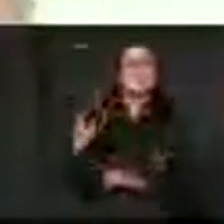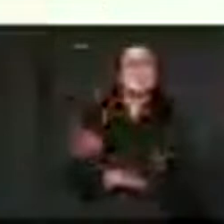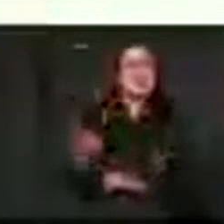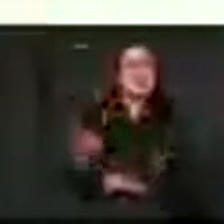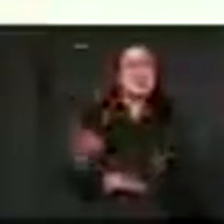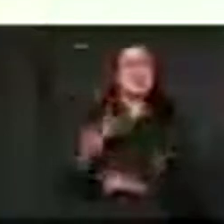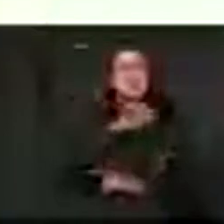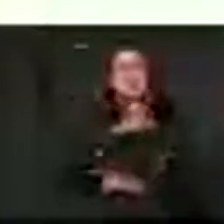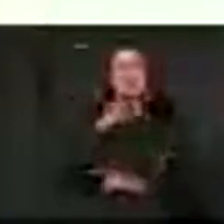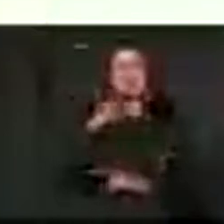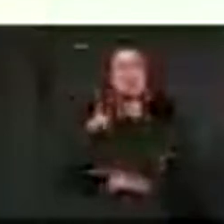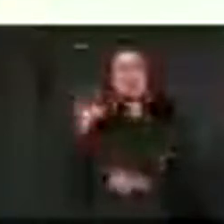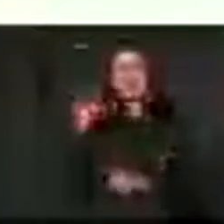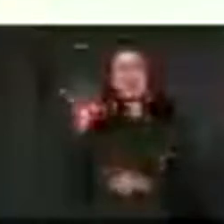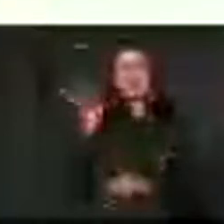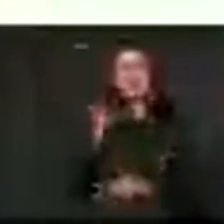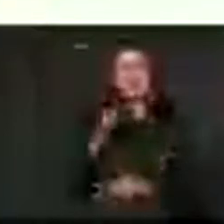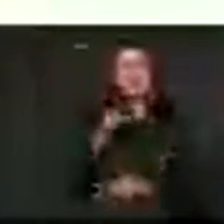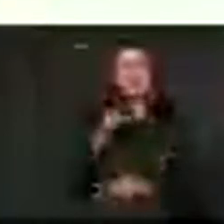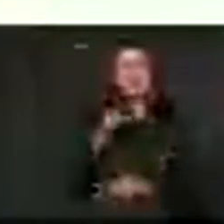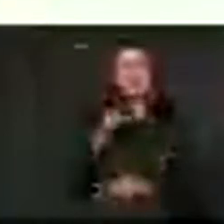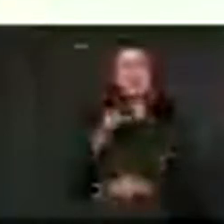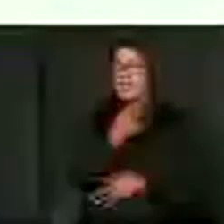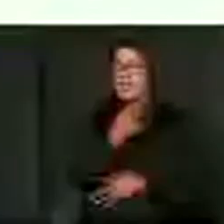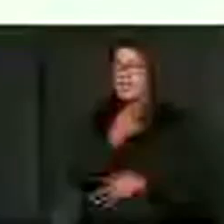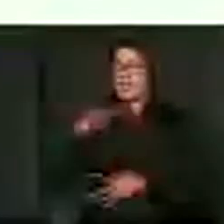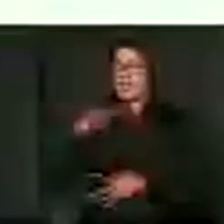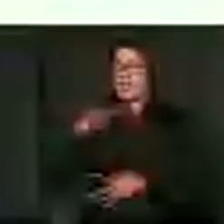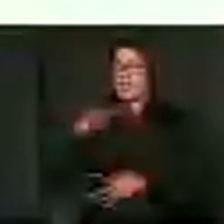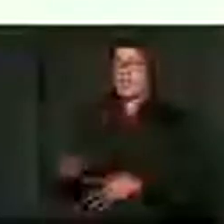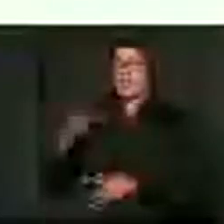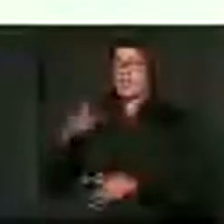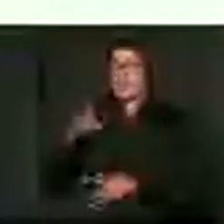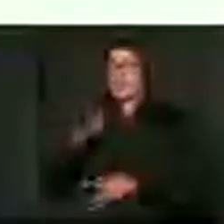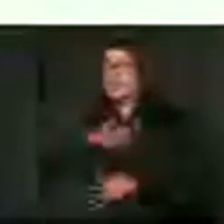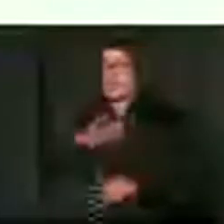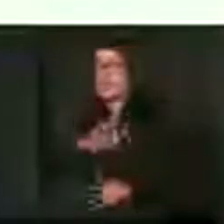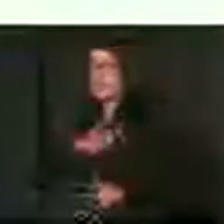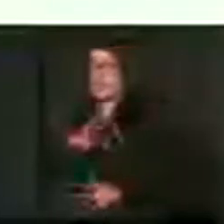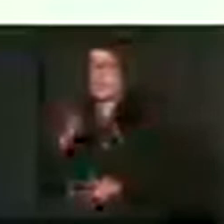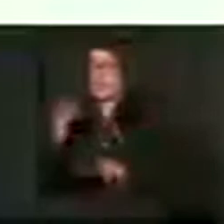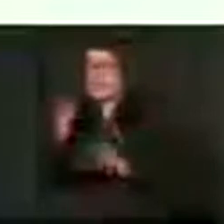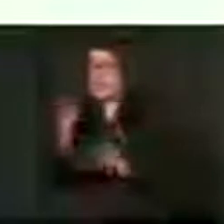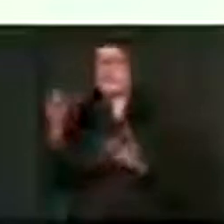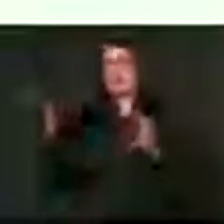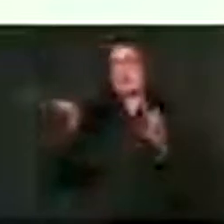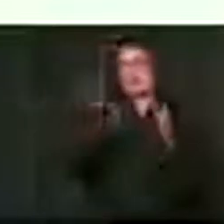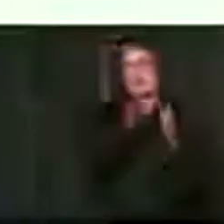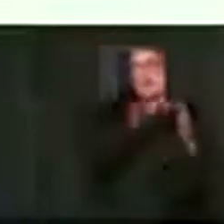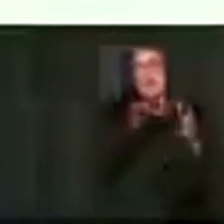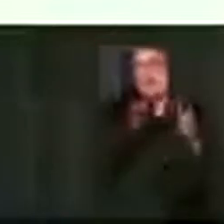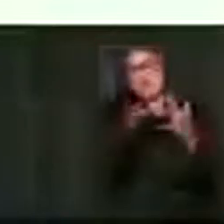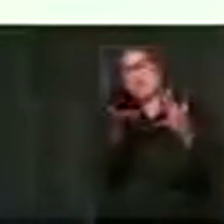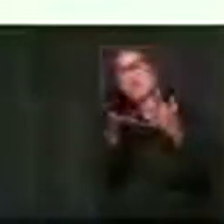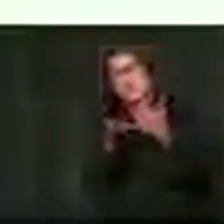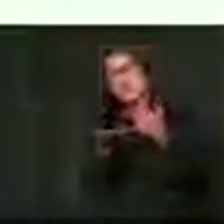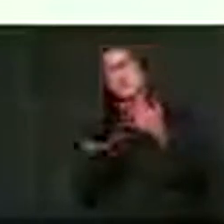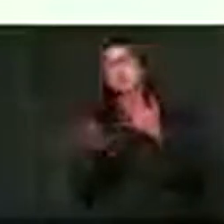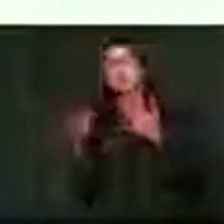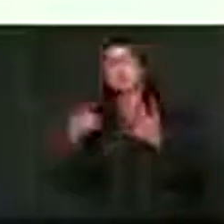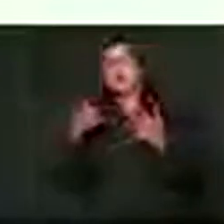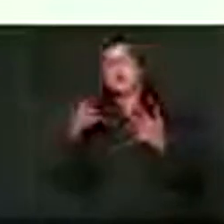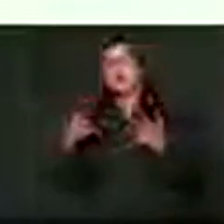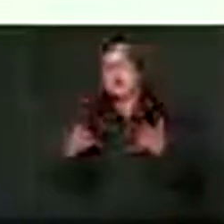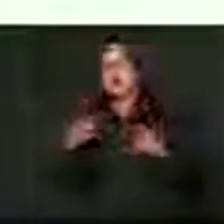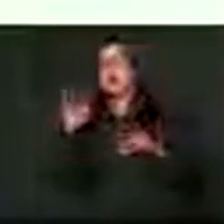as Dr. Mahaulio was doing, it's also on our part to say, but we still feel there are gaps and we would want the secretariat